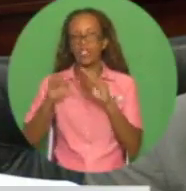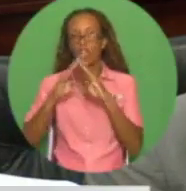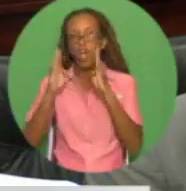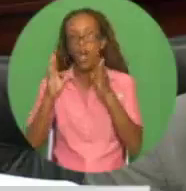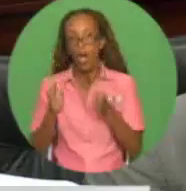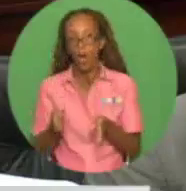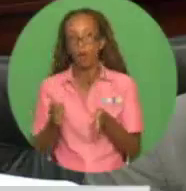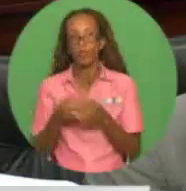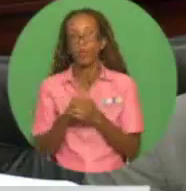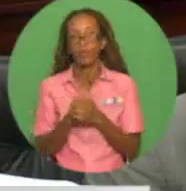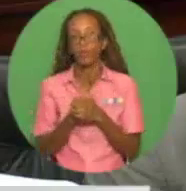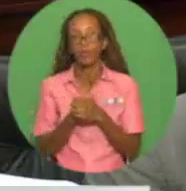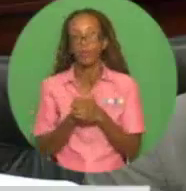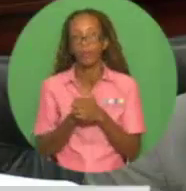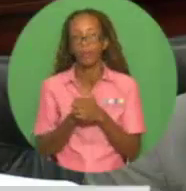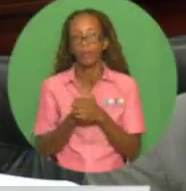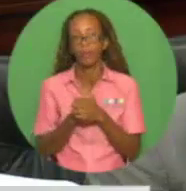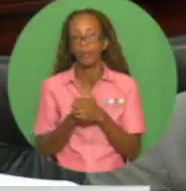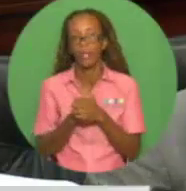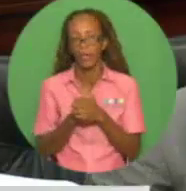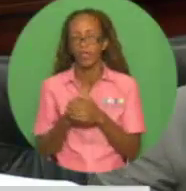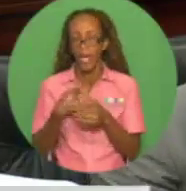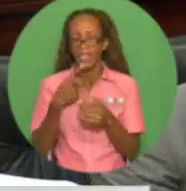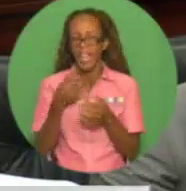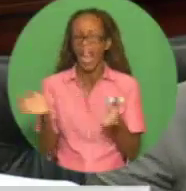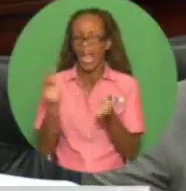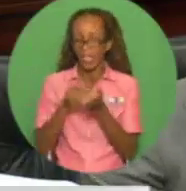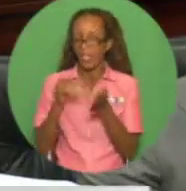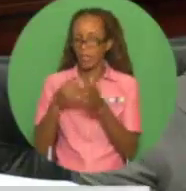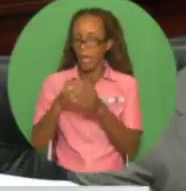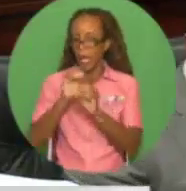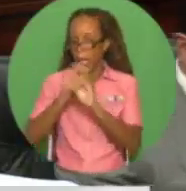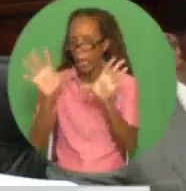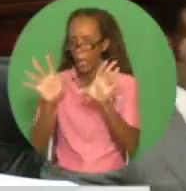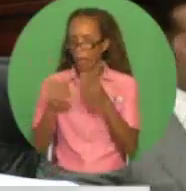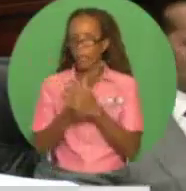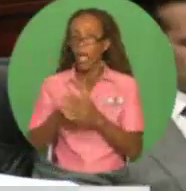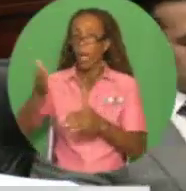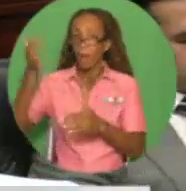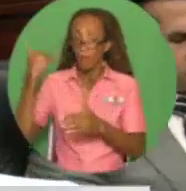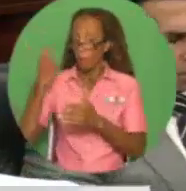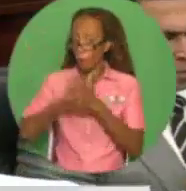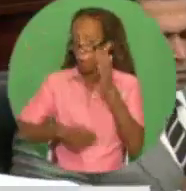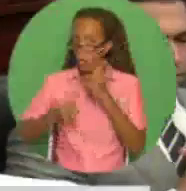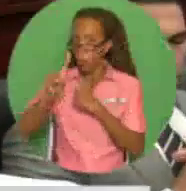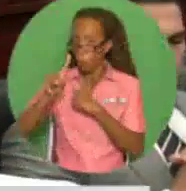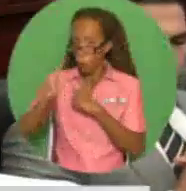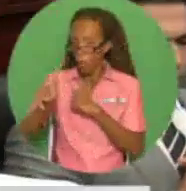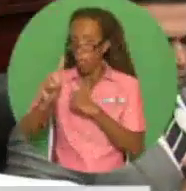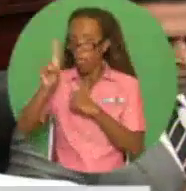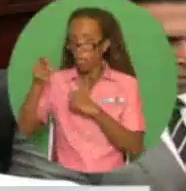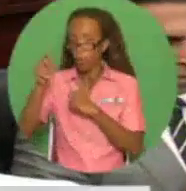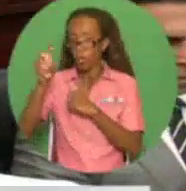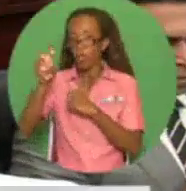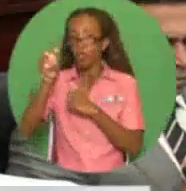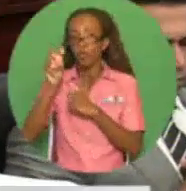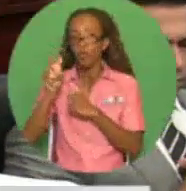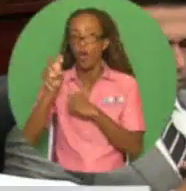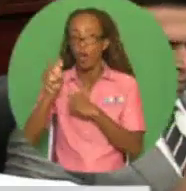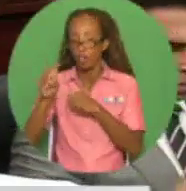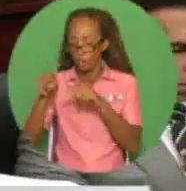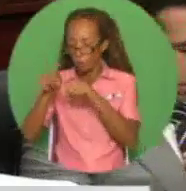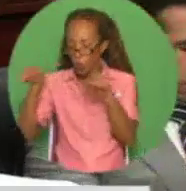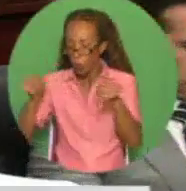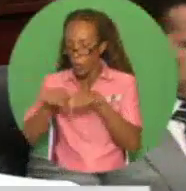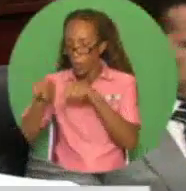current accelerated housing program. Let me repeat that. We have been reducing through competitive tendering, the cost of